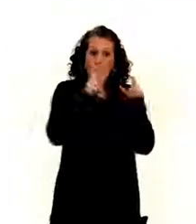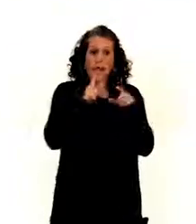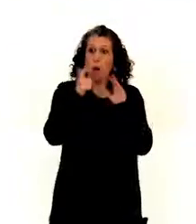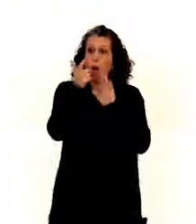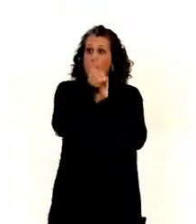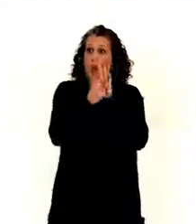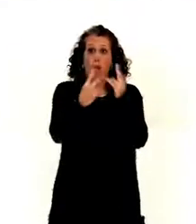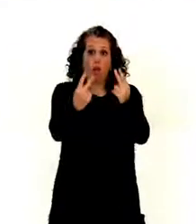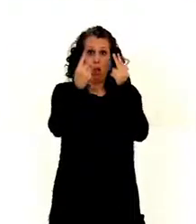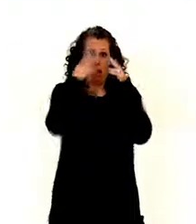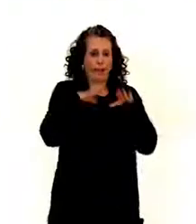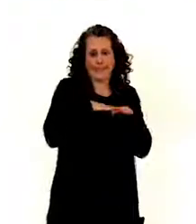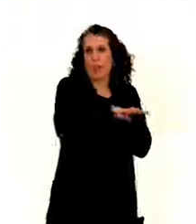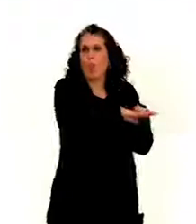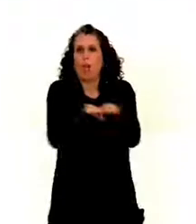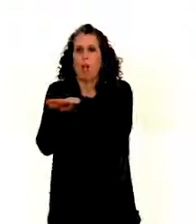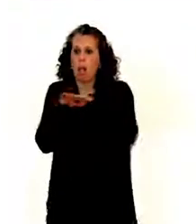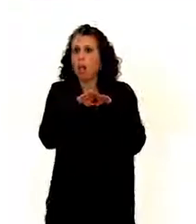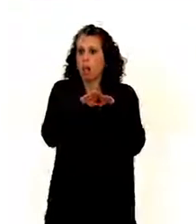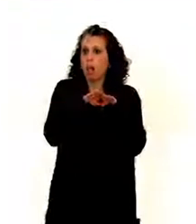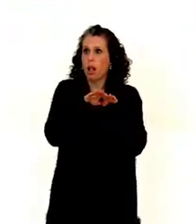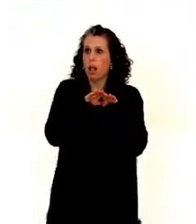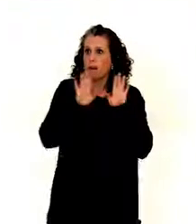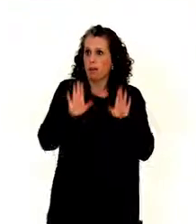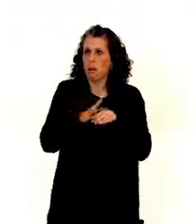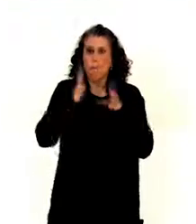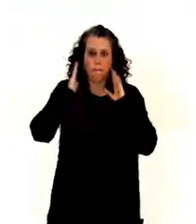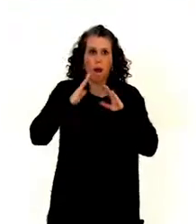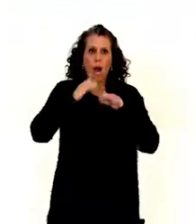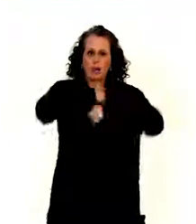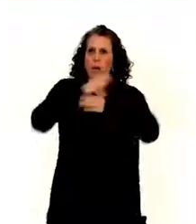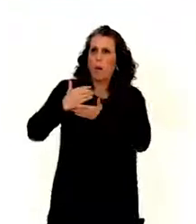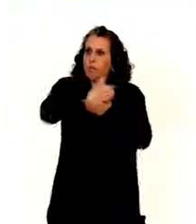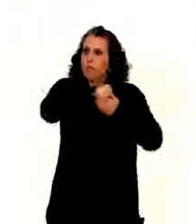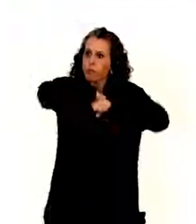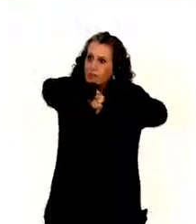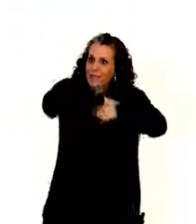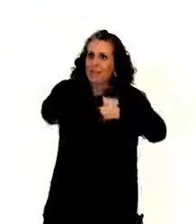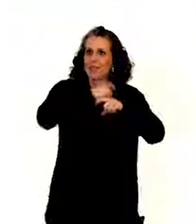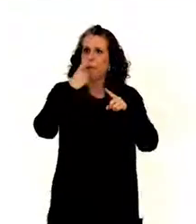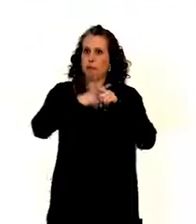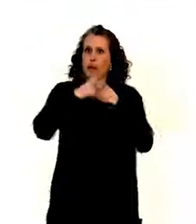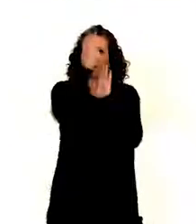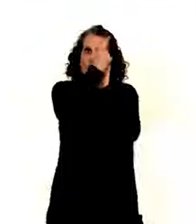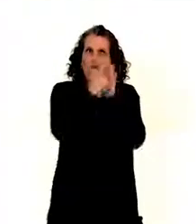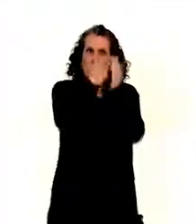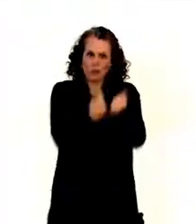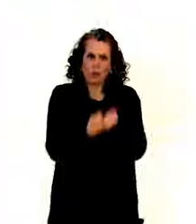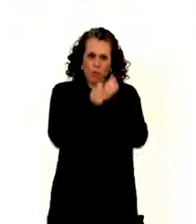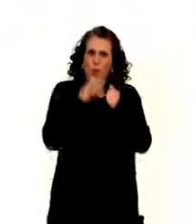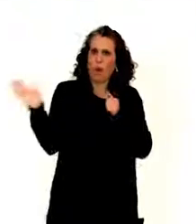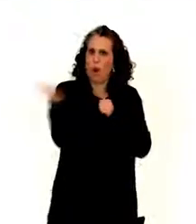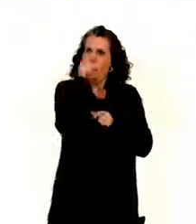entitled without any discrimination, to equal protection and equal benefit of the law. And they